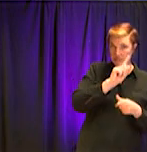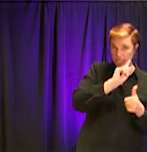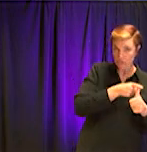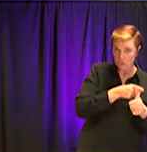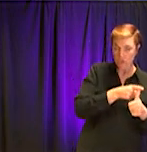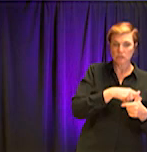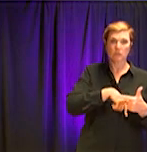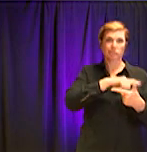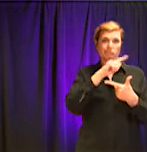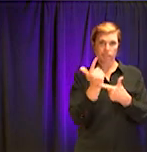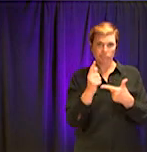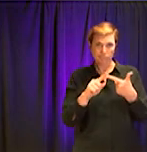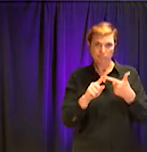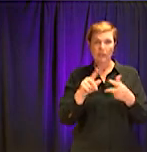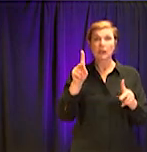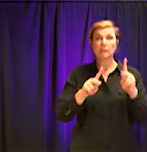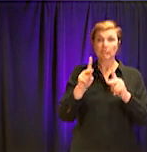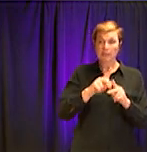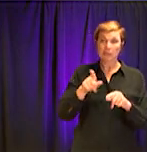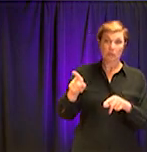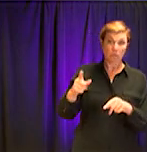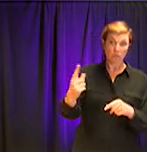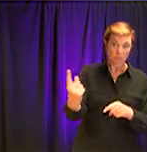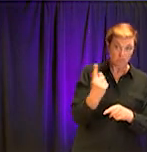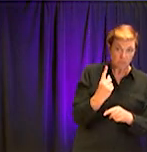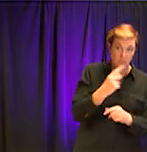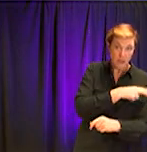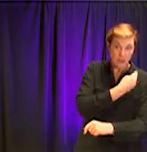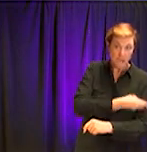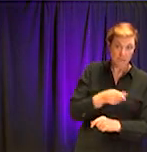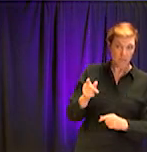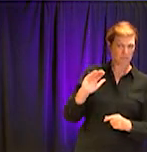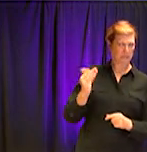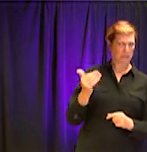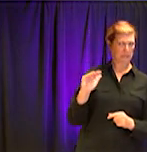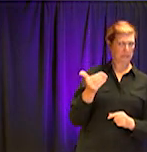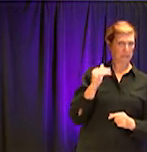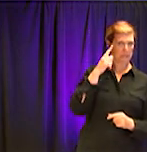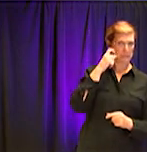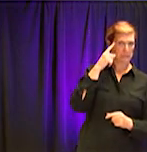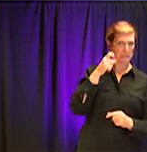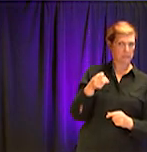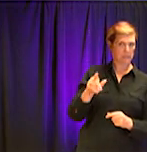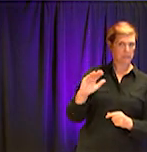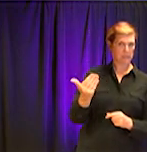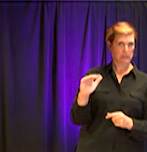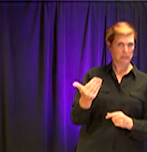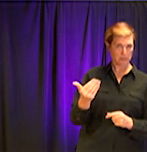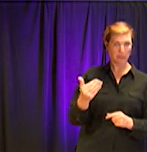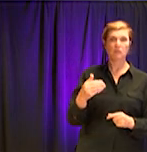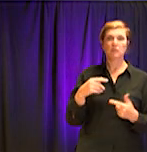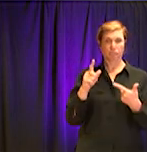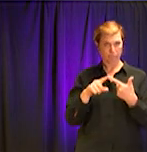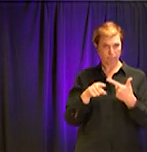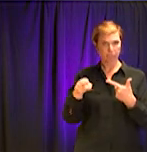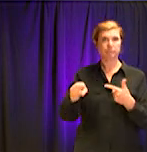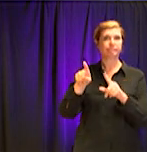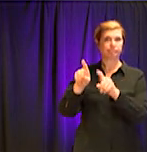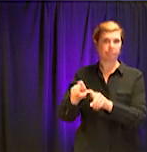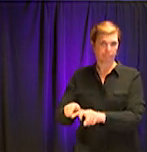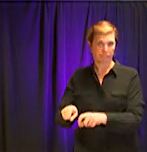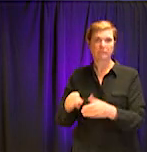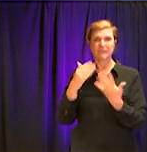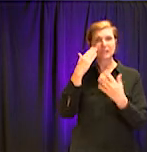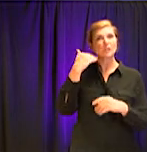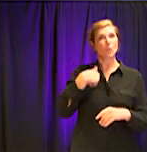individuals that are admitted to the hospital, because the testing then helps inform what kind of infection prevention measures need to be taken by healthcare